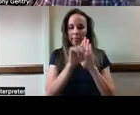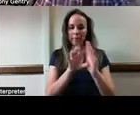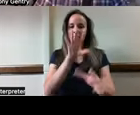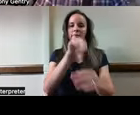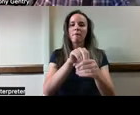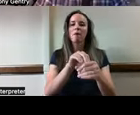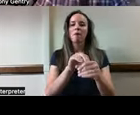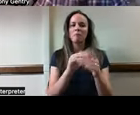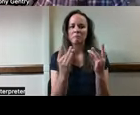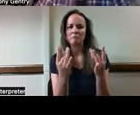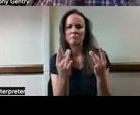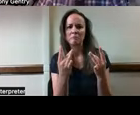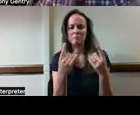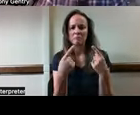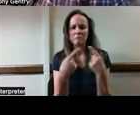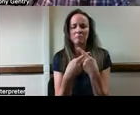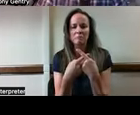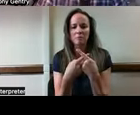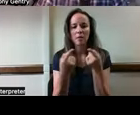around smart home technologies.